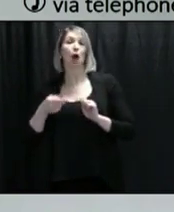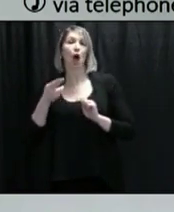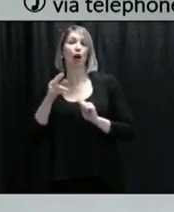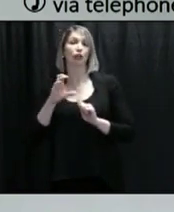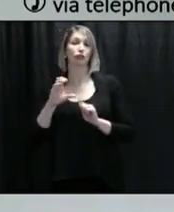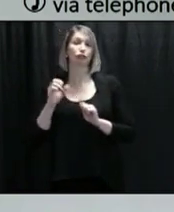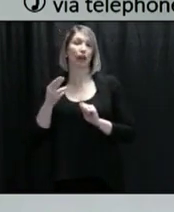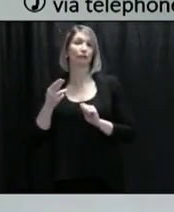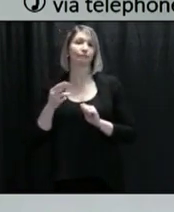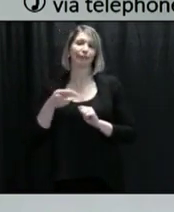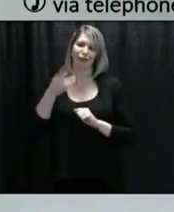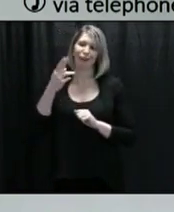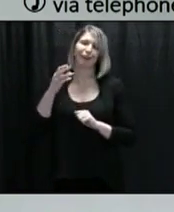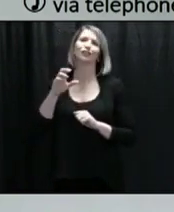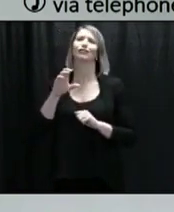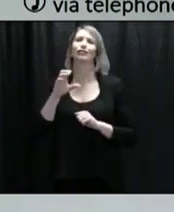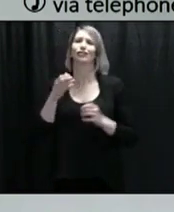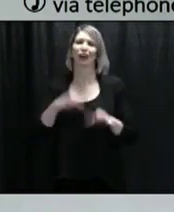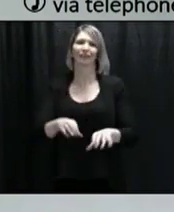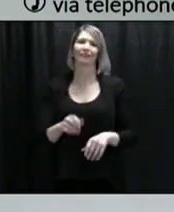That was my only question. Thank you.